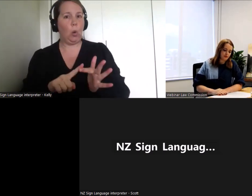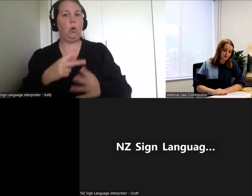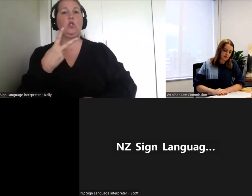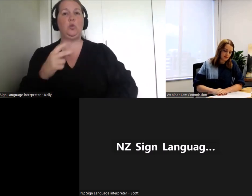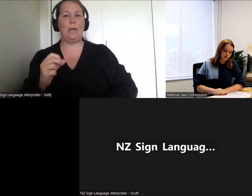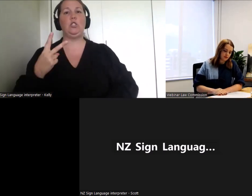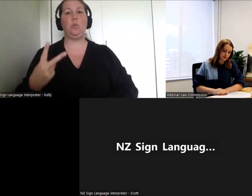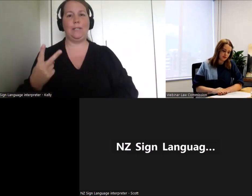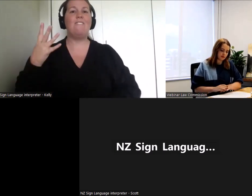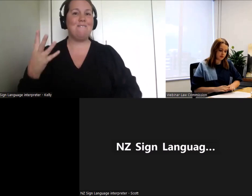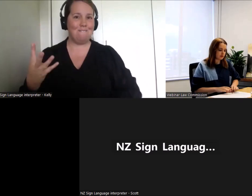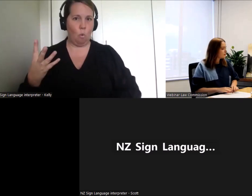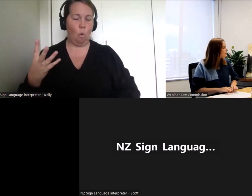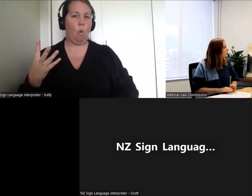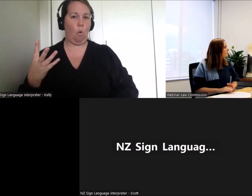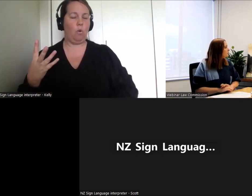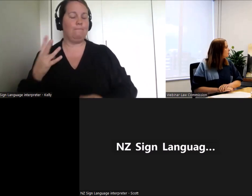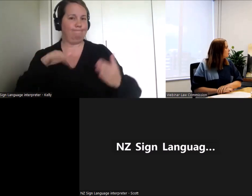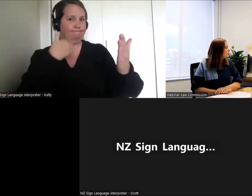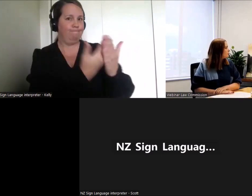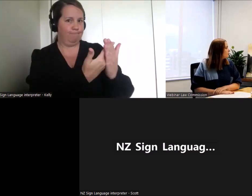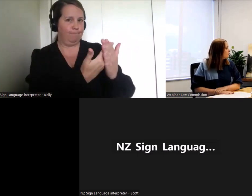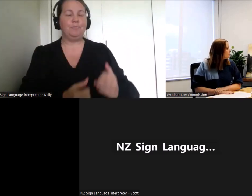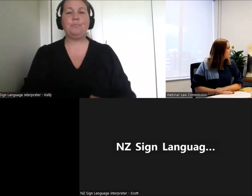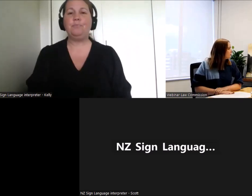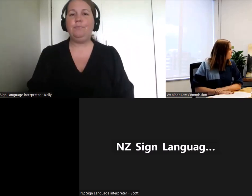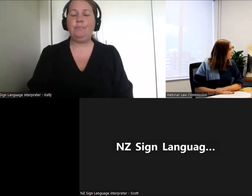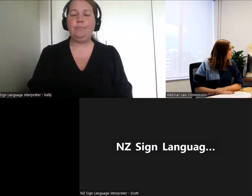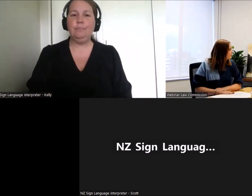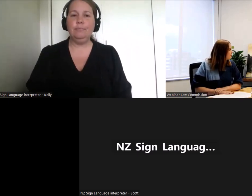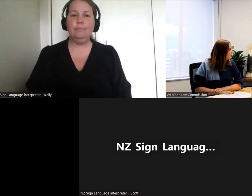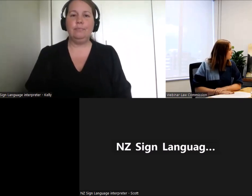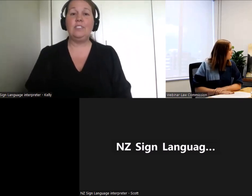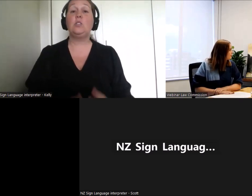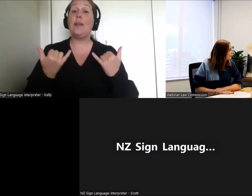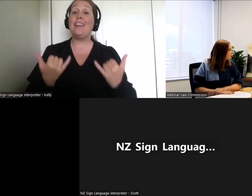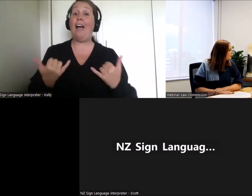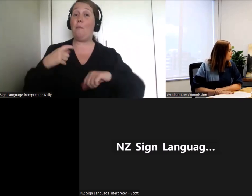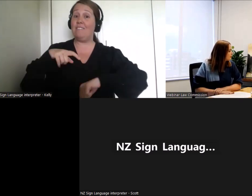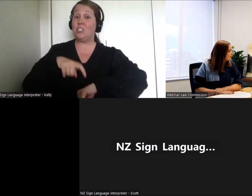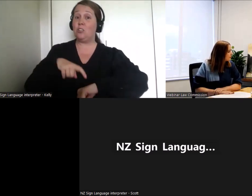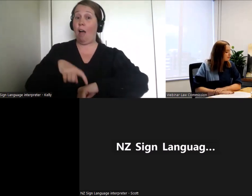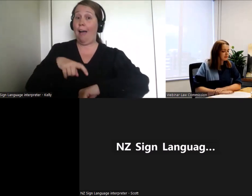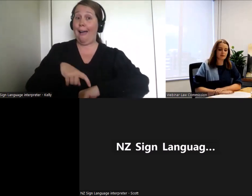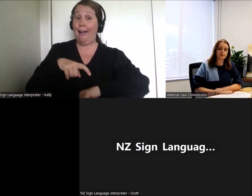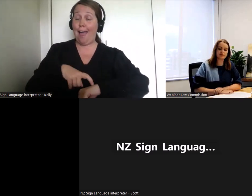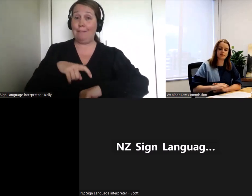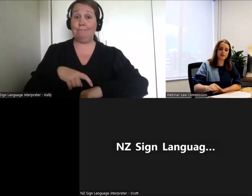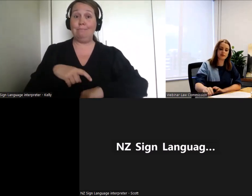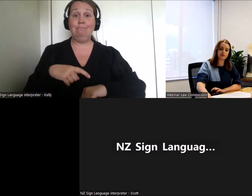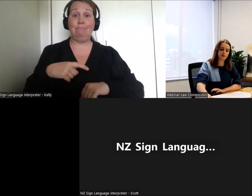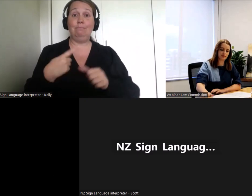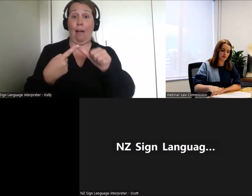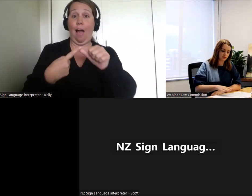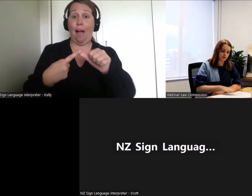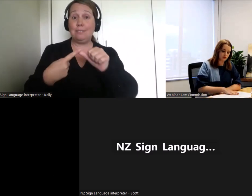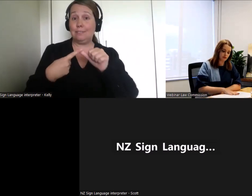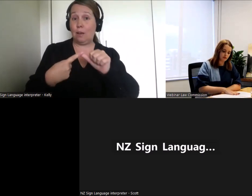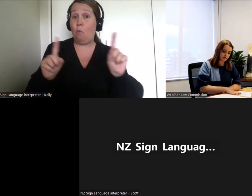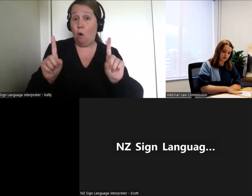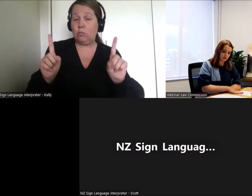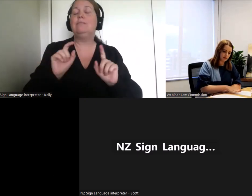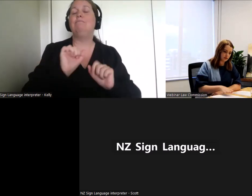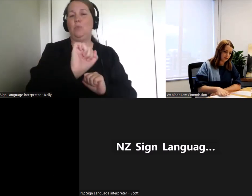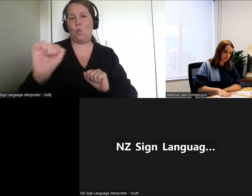Okay, so we've got time for some questions which have come in. A few of these came